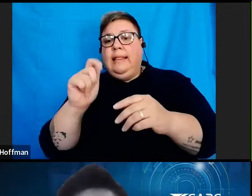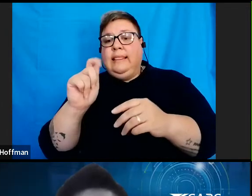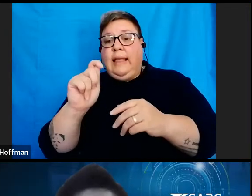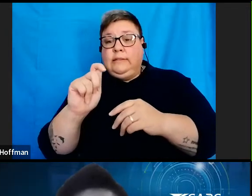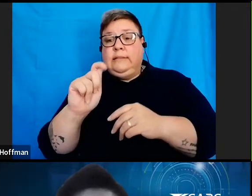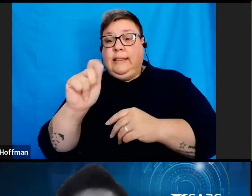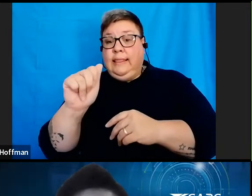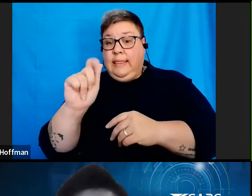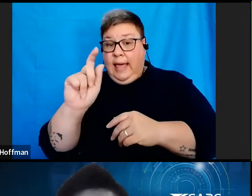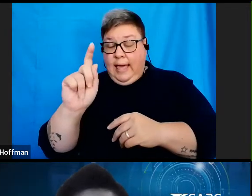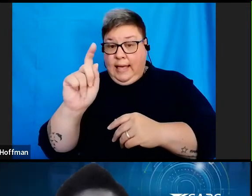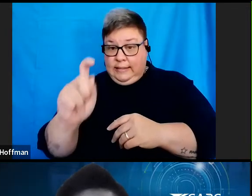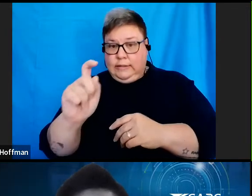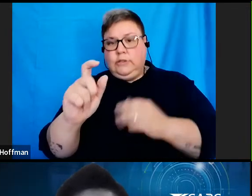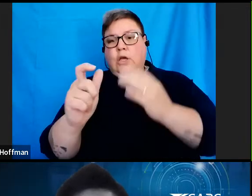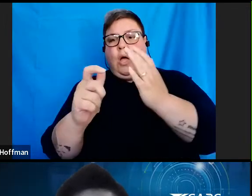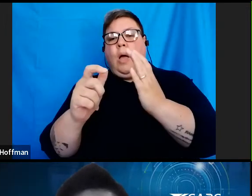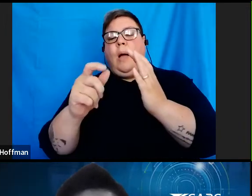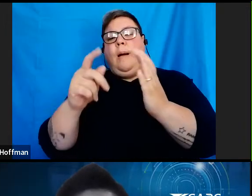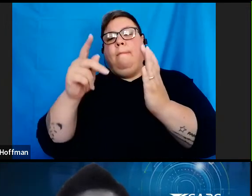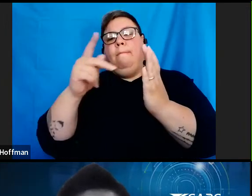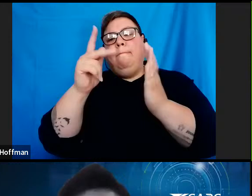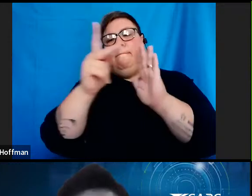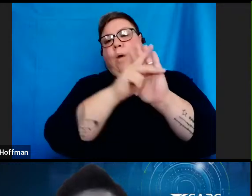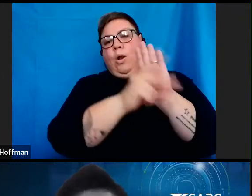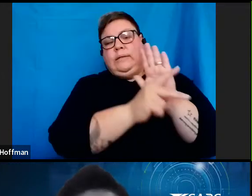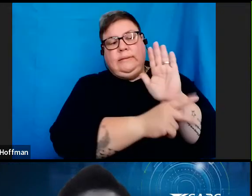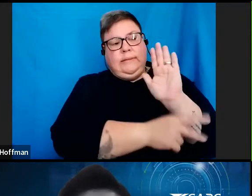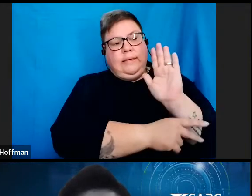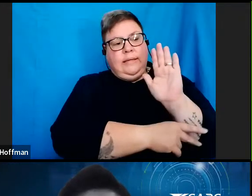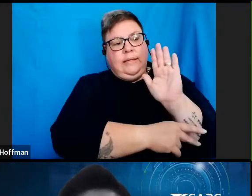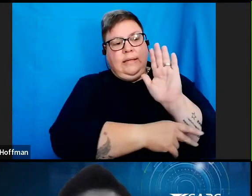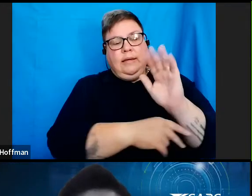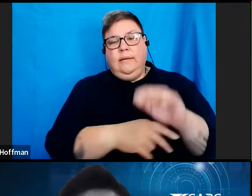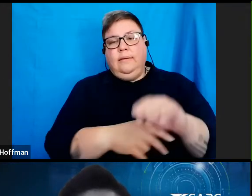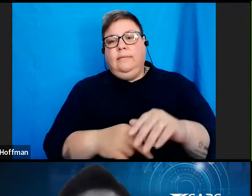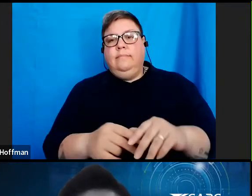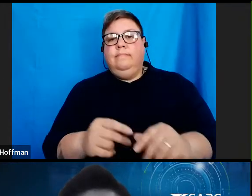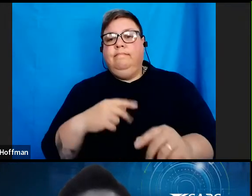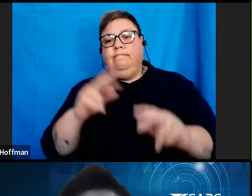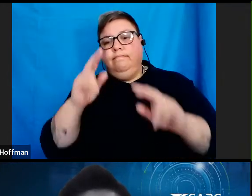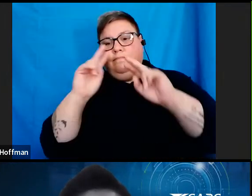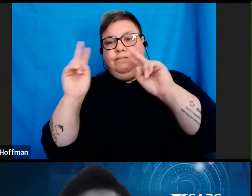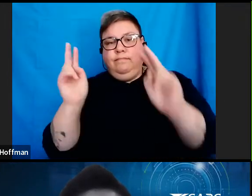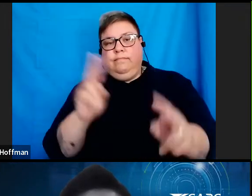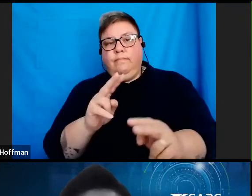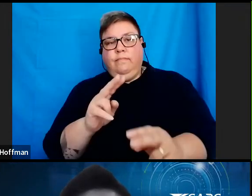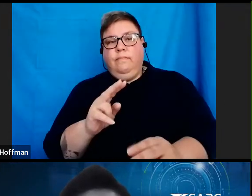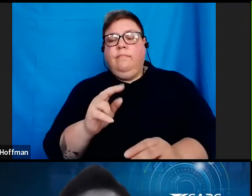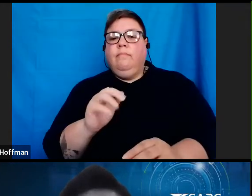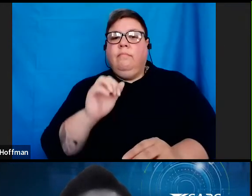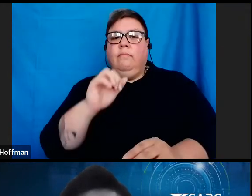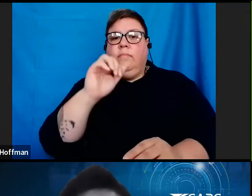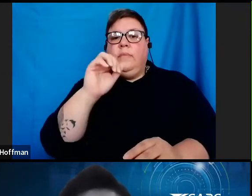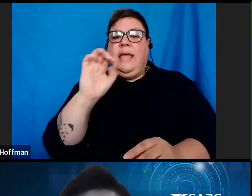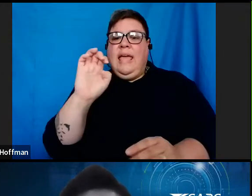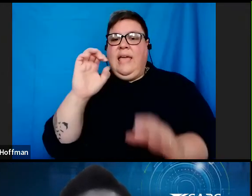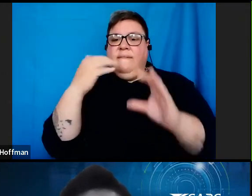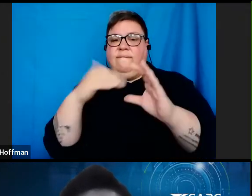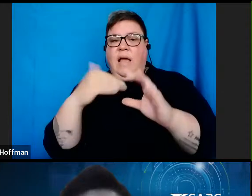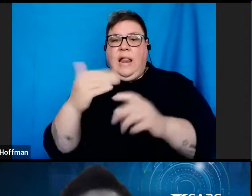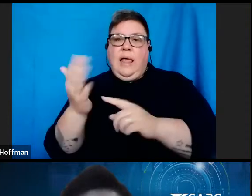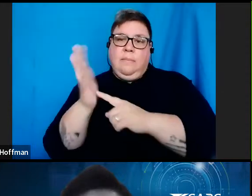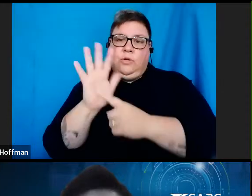Welcome, Vaneishni. Vaneishni. As we saw earlier, giving us the e-filing presentation, we've got